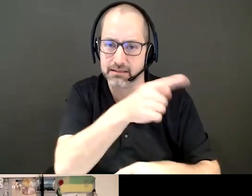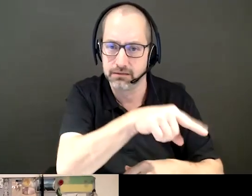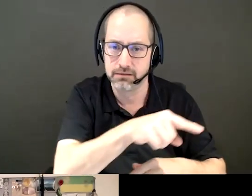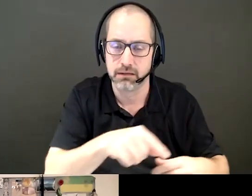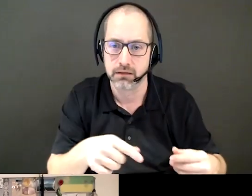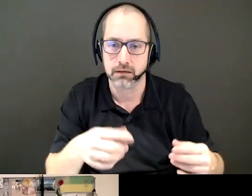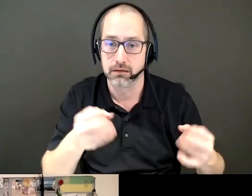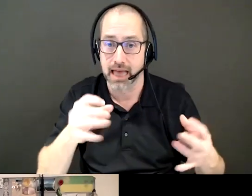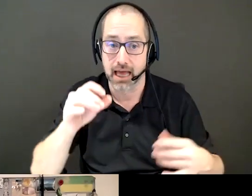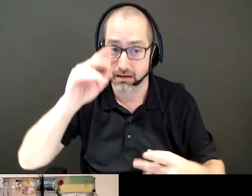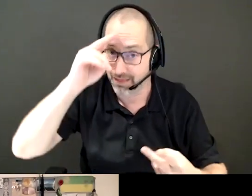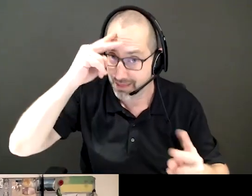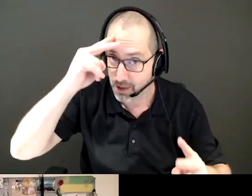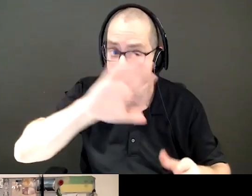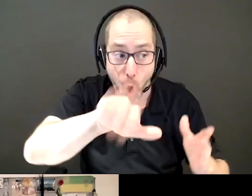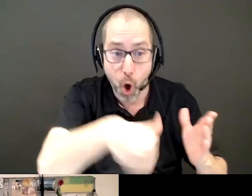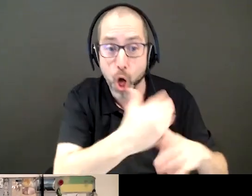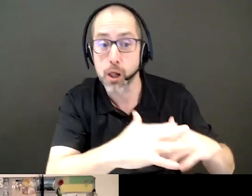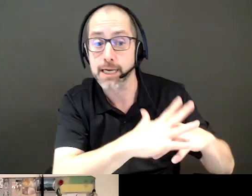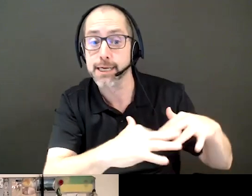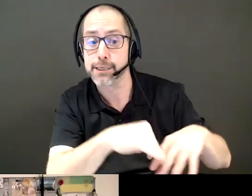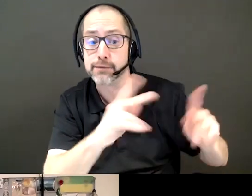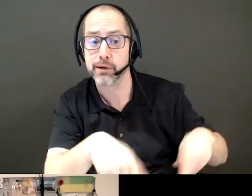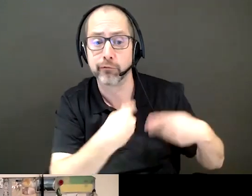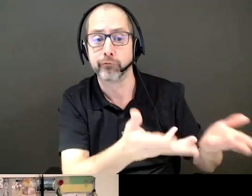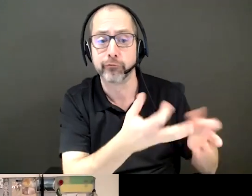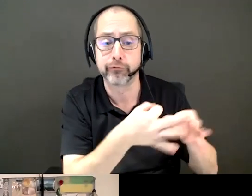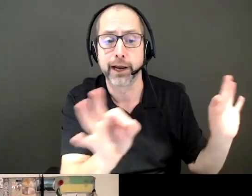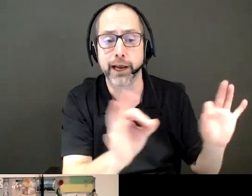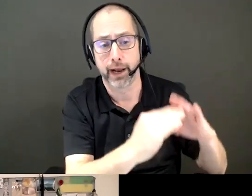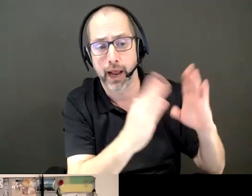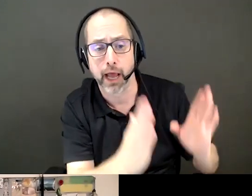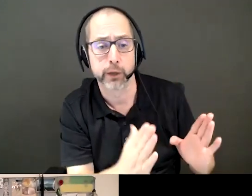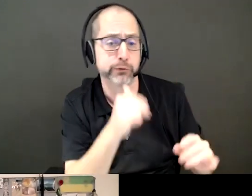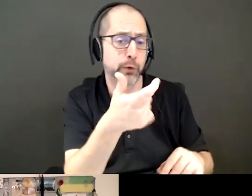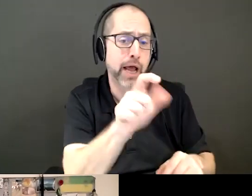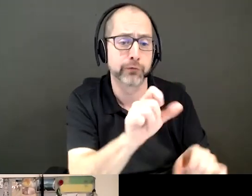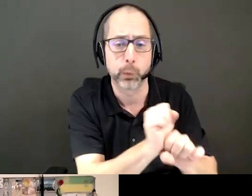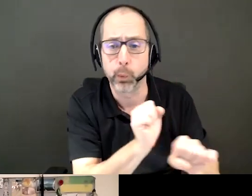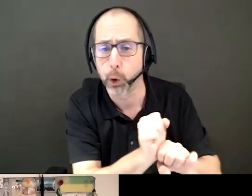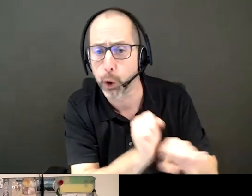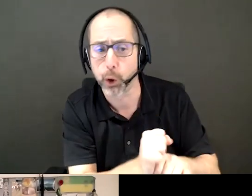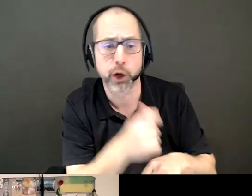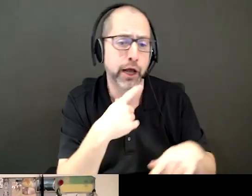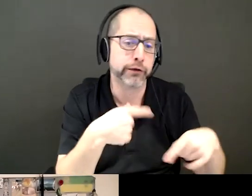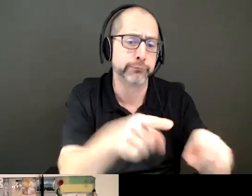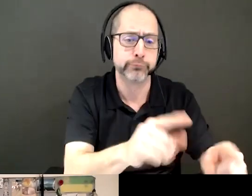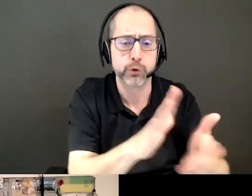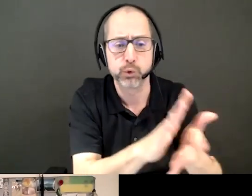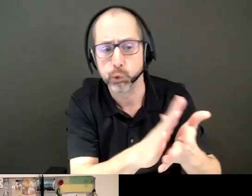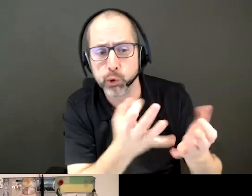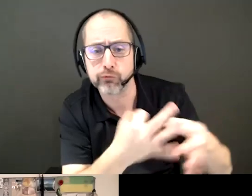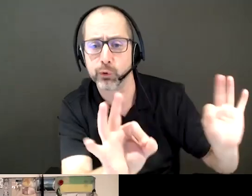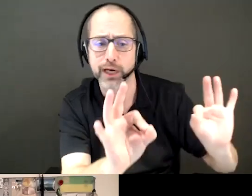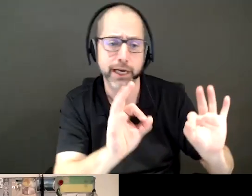that all Indigenous people, they get all their housing for free. You know, they don't have to work if they want to. They can all go to school. All those things